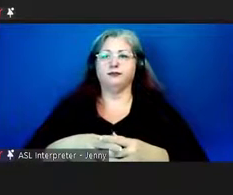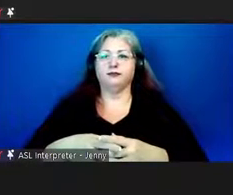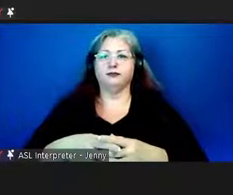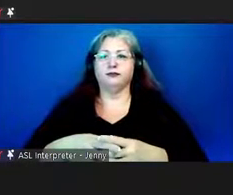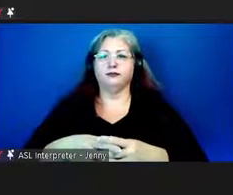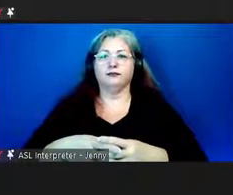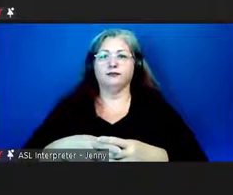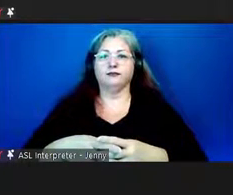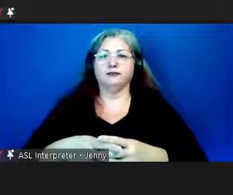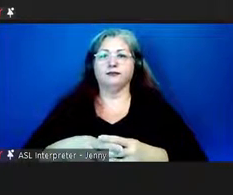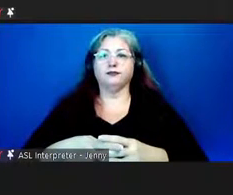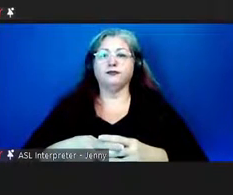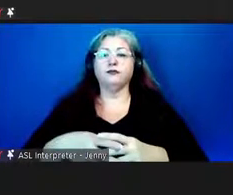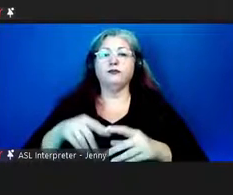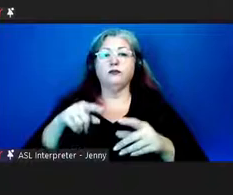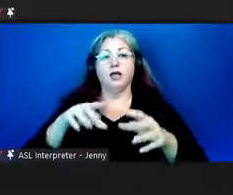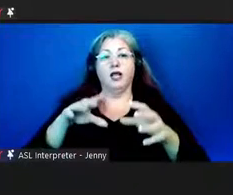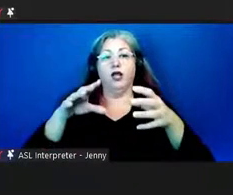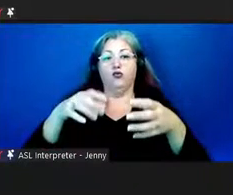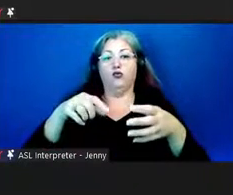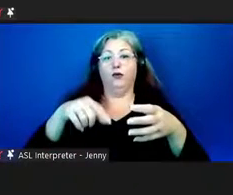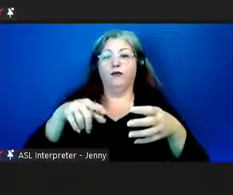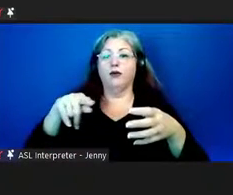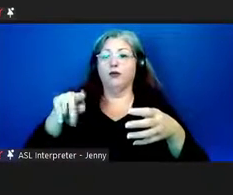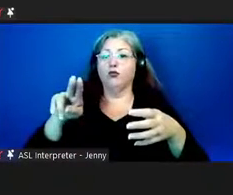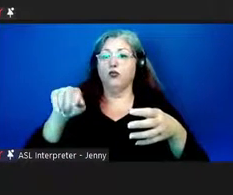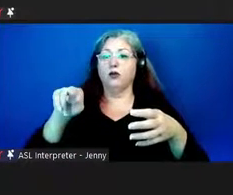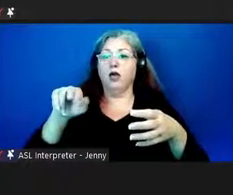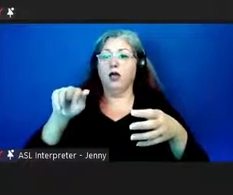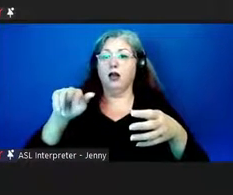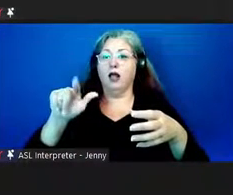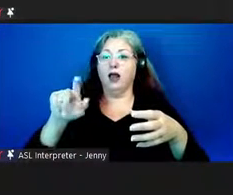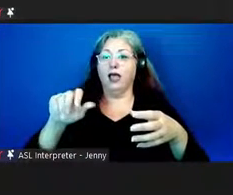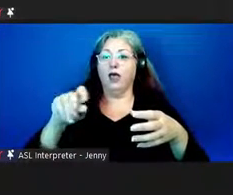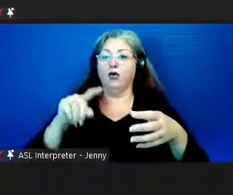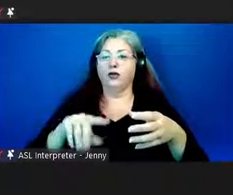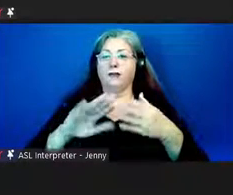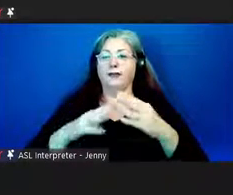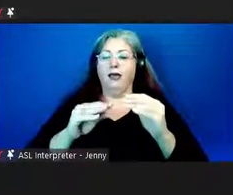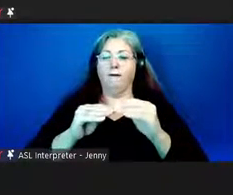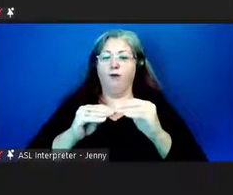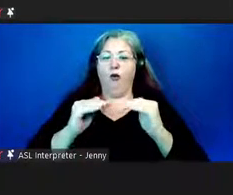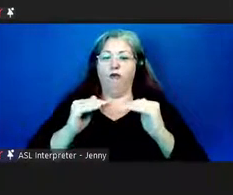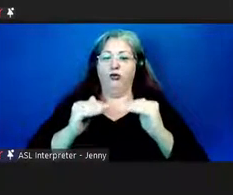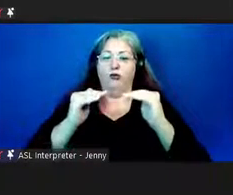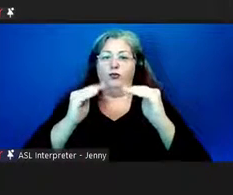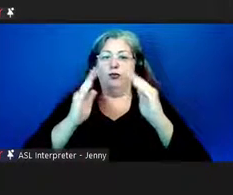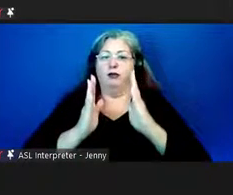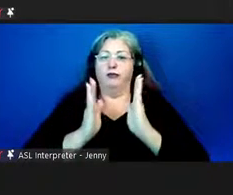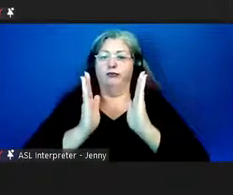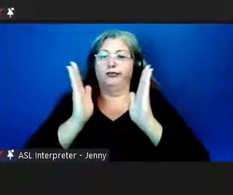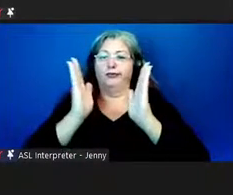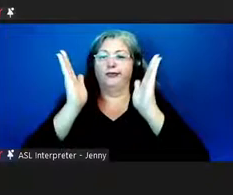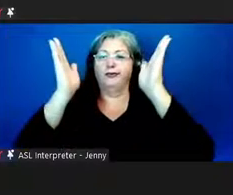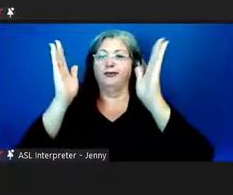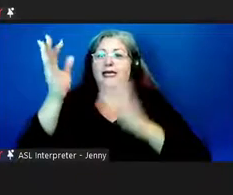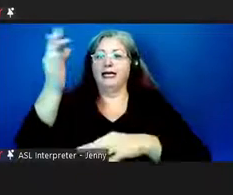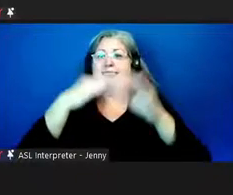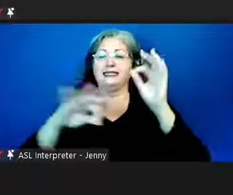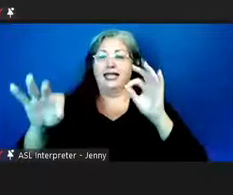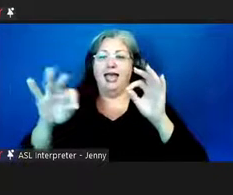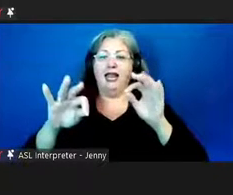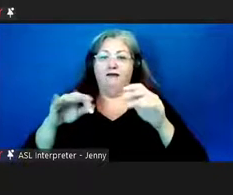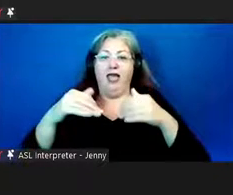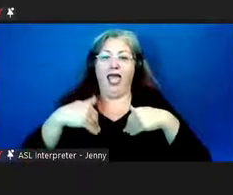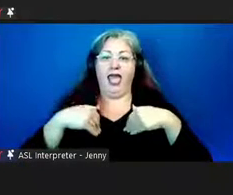So this grew from the Punanaleo and it grew, it was sort of a vertical expansion. Instead of growing and having